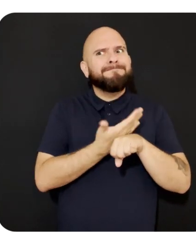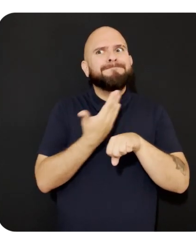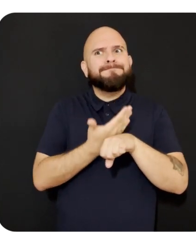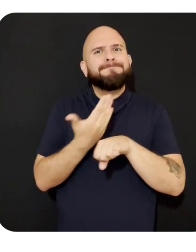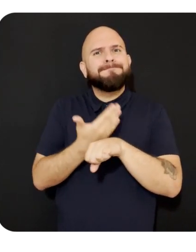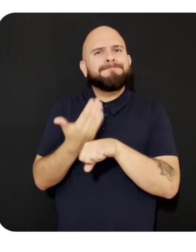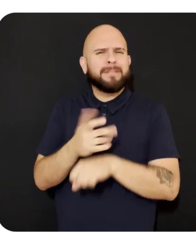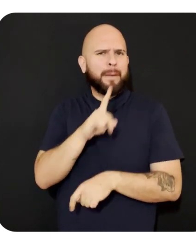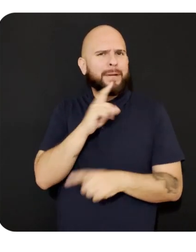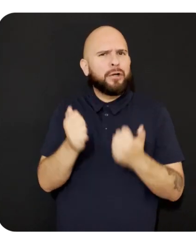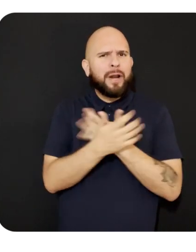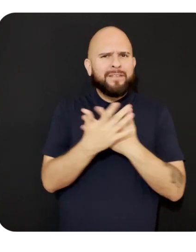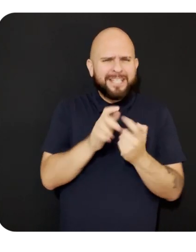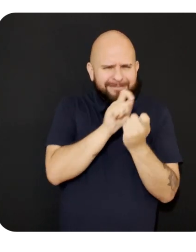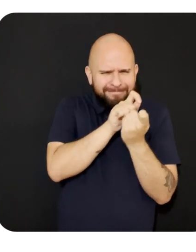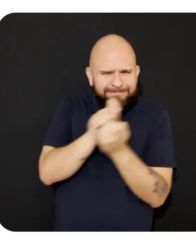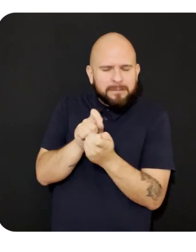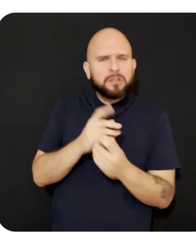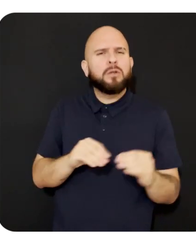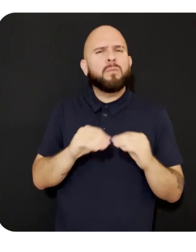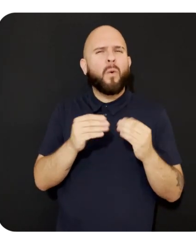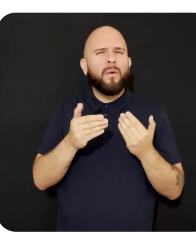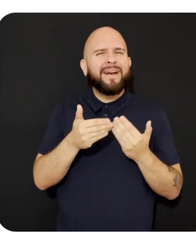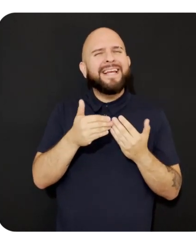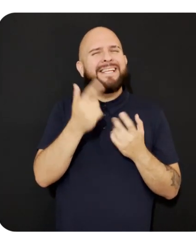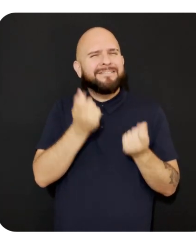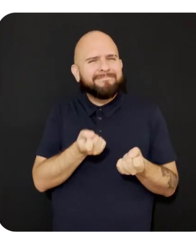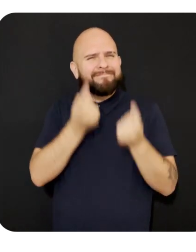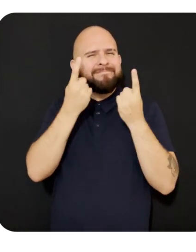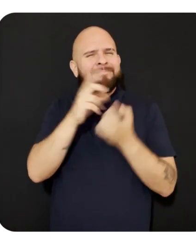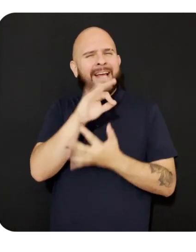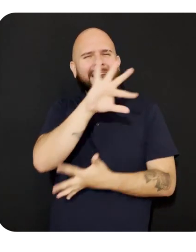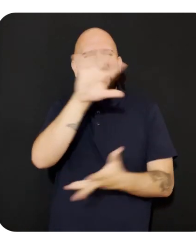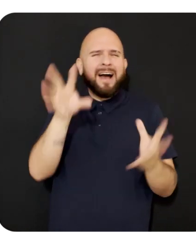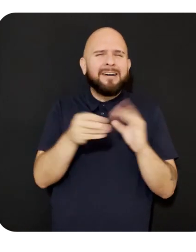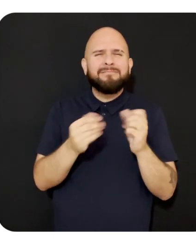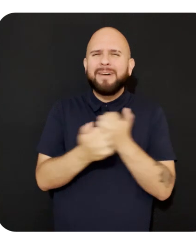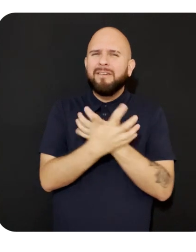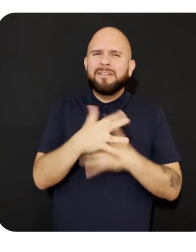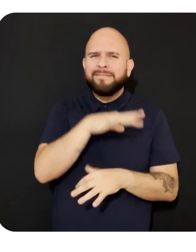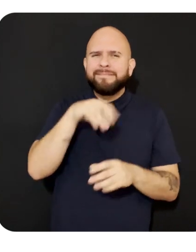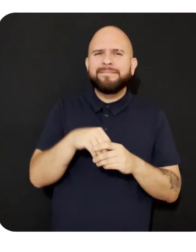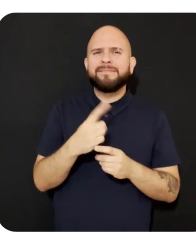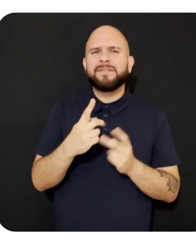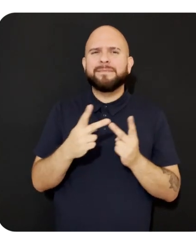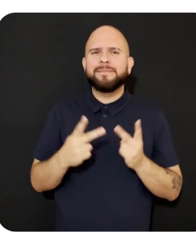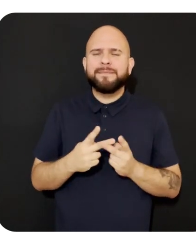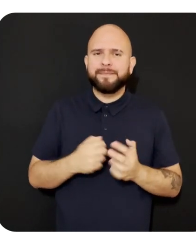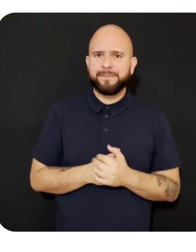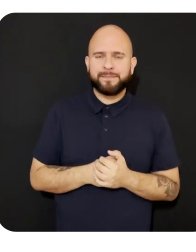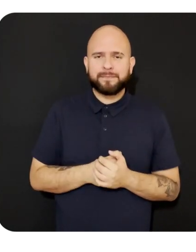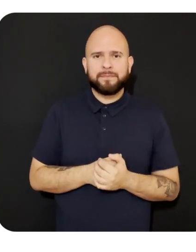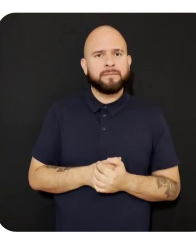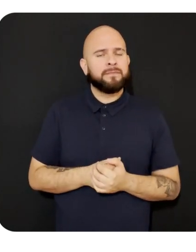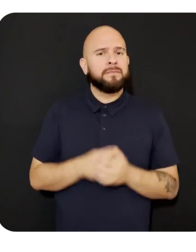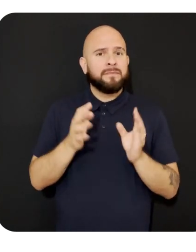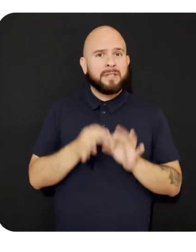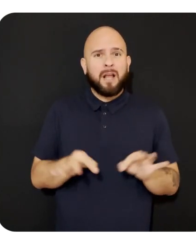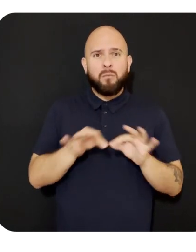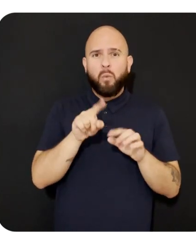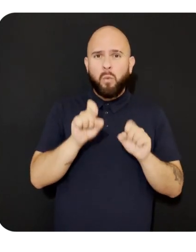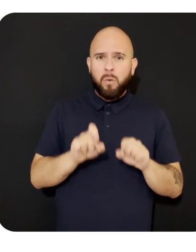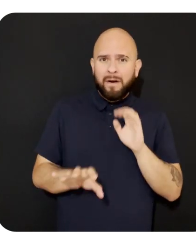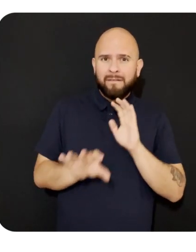to be more accurate, more comprehensive, and just easier to understand. Being able to find the accurate,